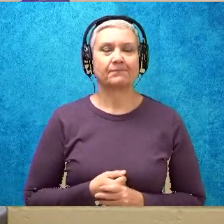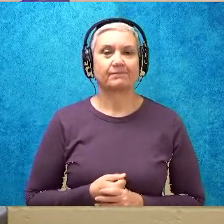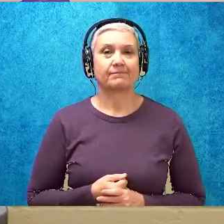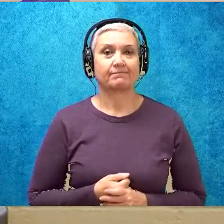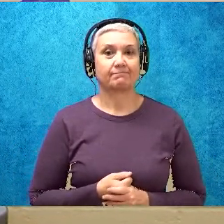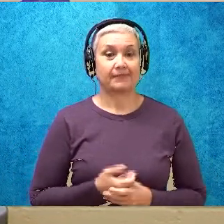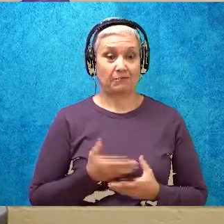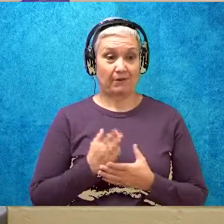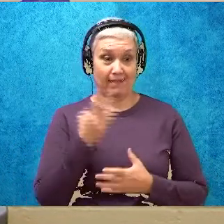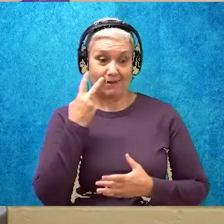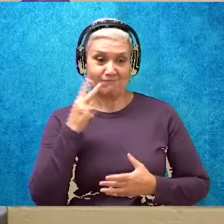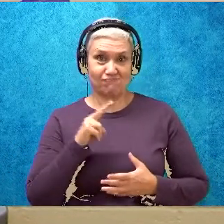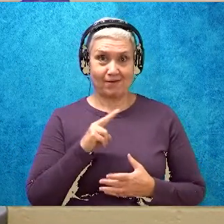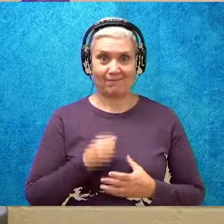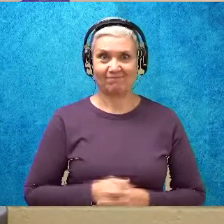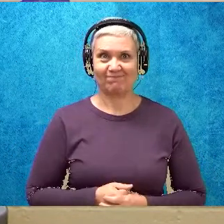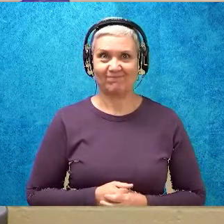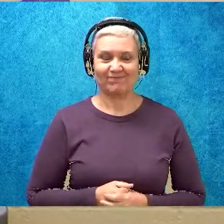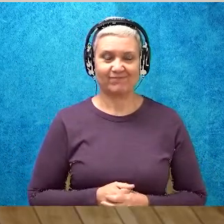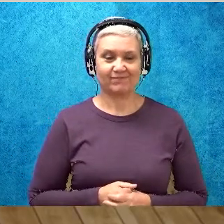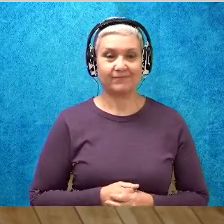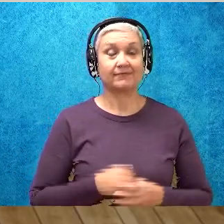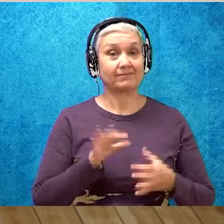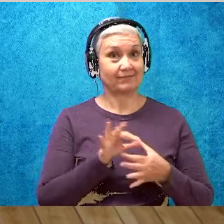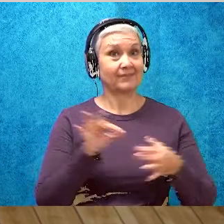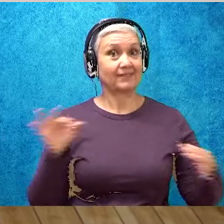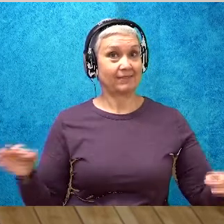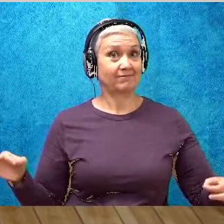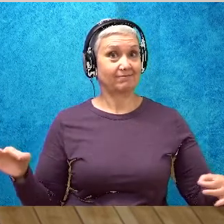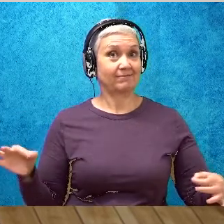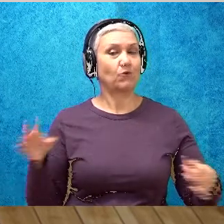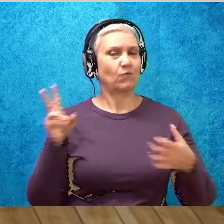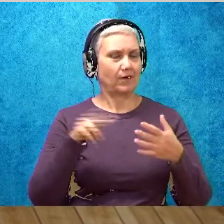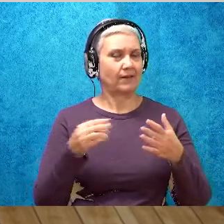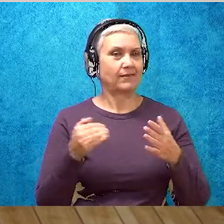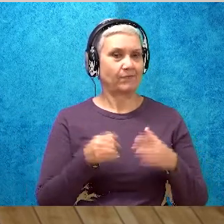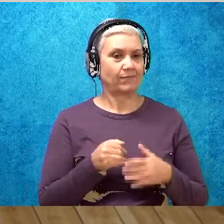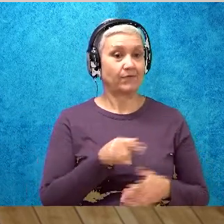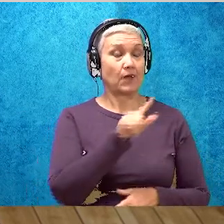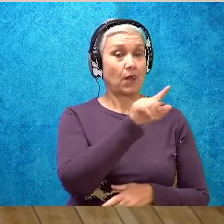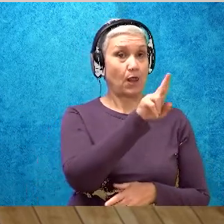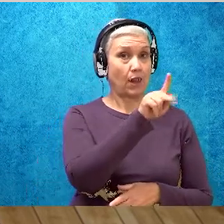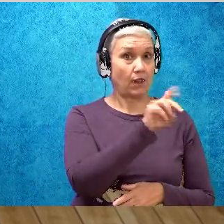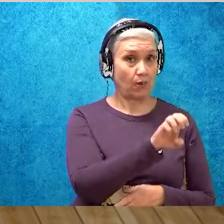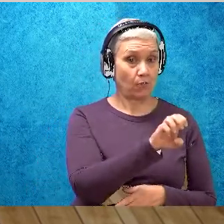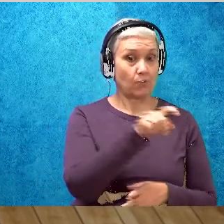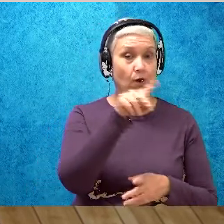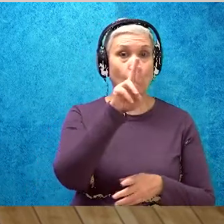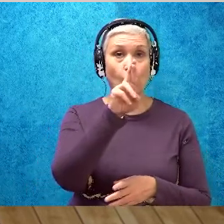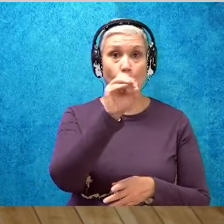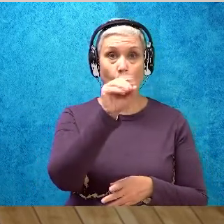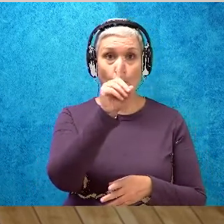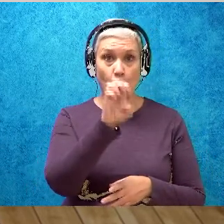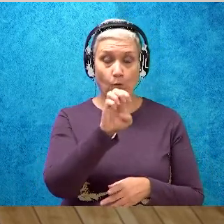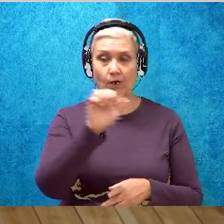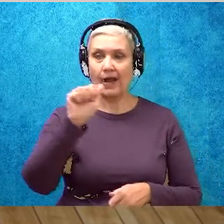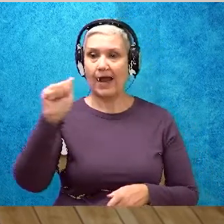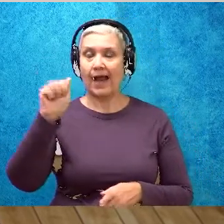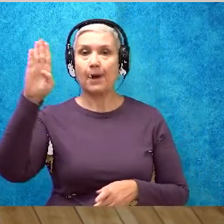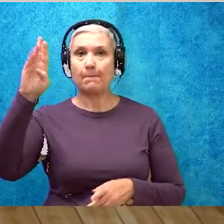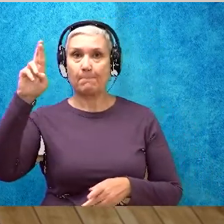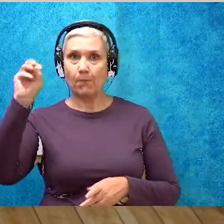Alright, let's look and see what we have. Here's our sentence. Let's read it together. Luke rode a brown